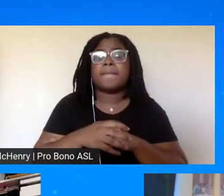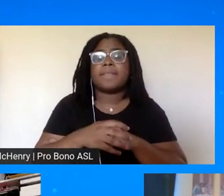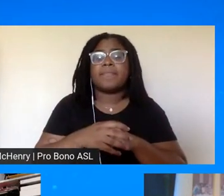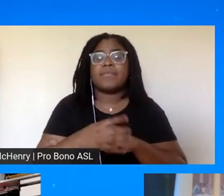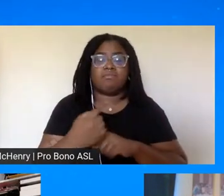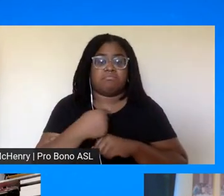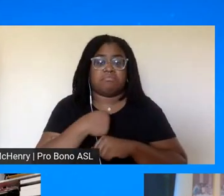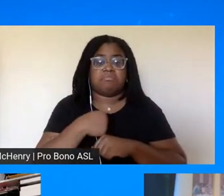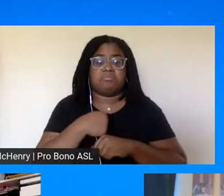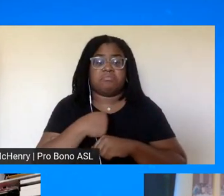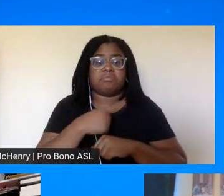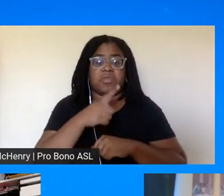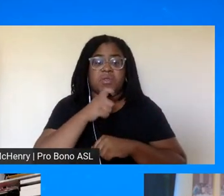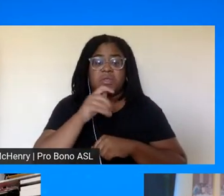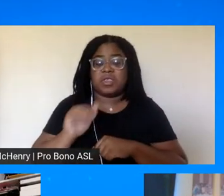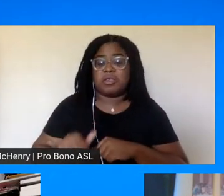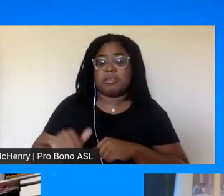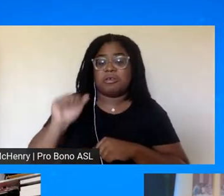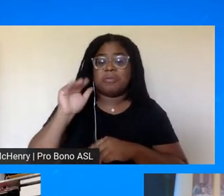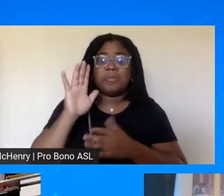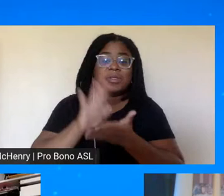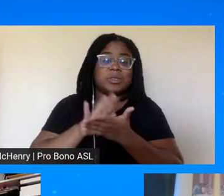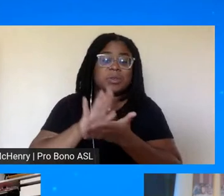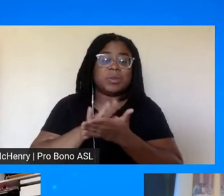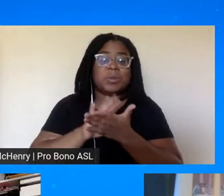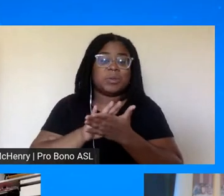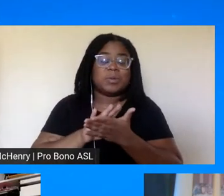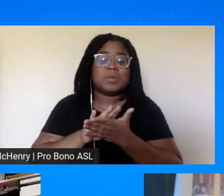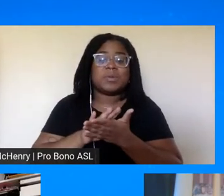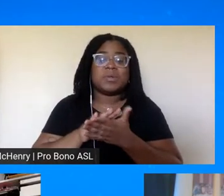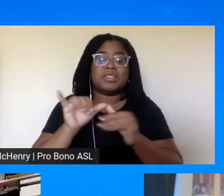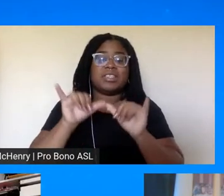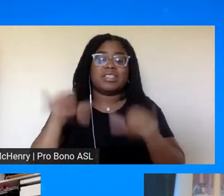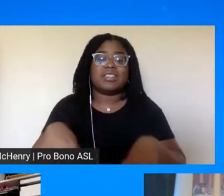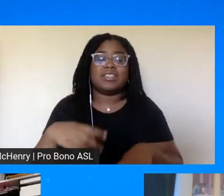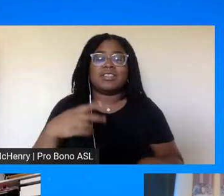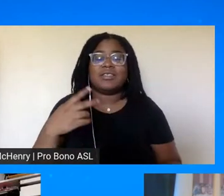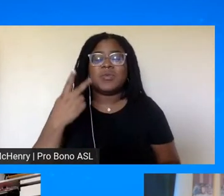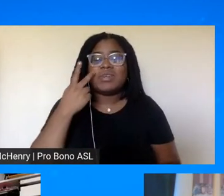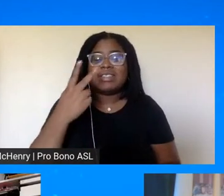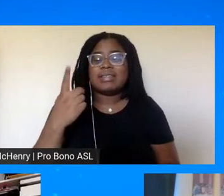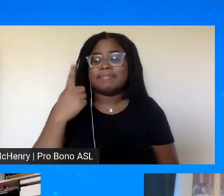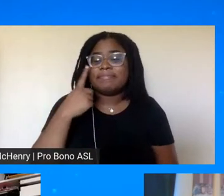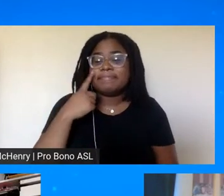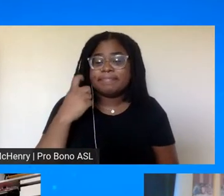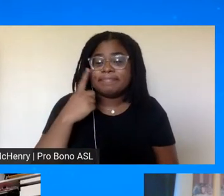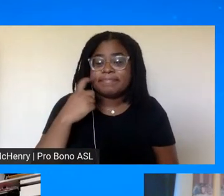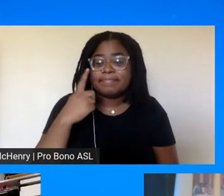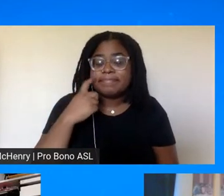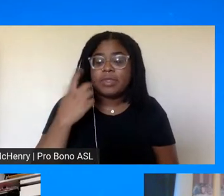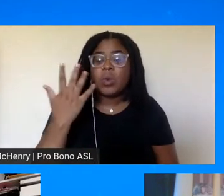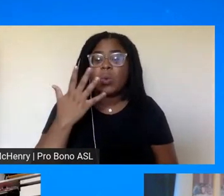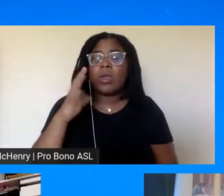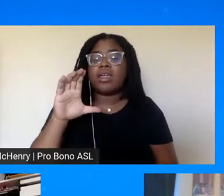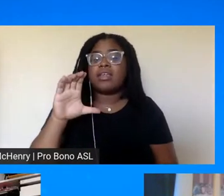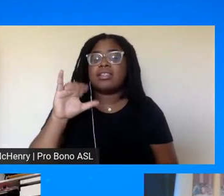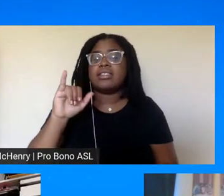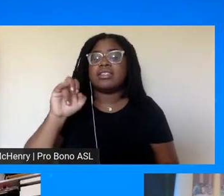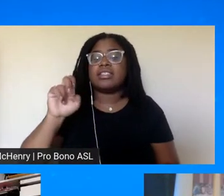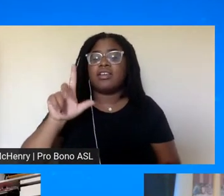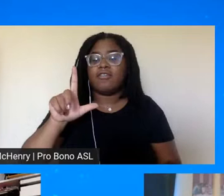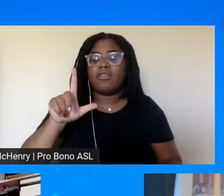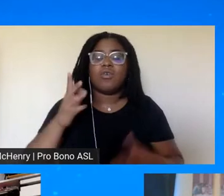who's come up in the school system in this nation a lot of times what we see is the spectacle of the civil rights movement without